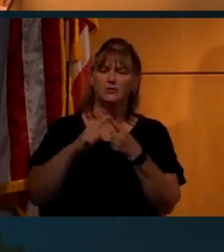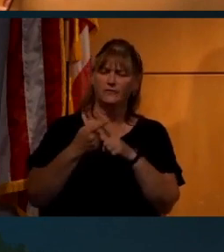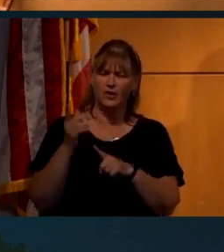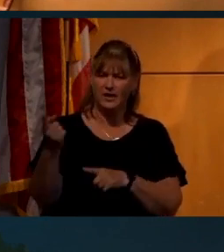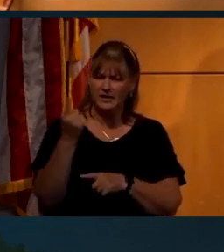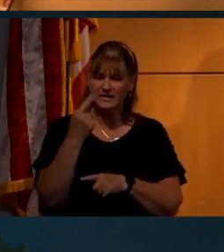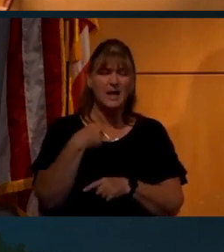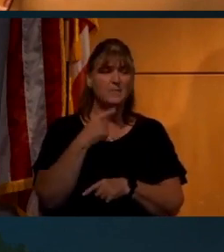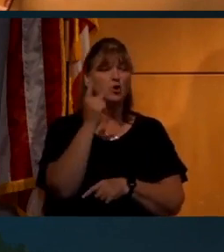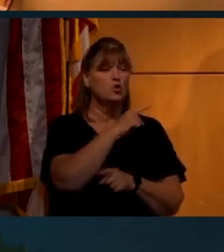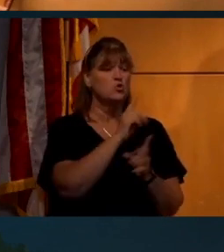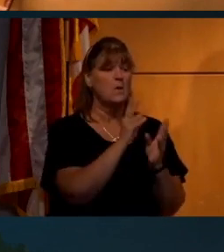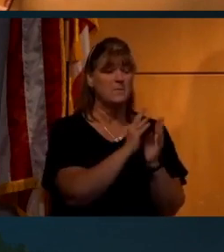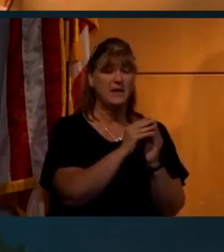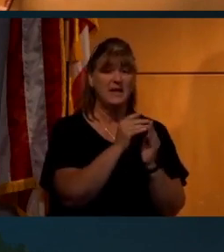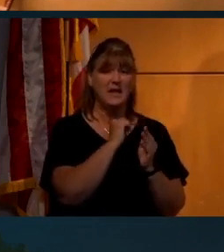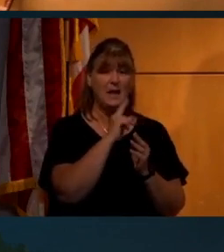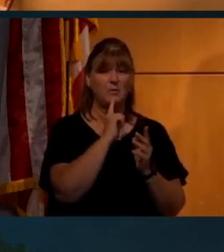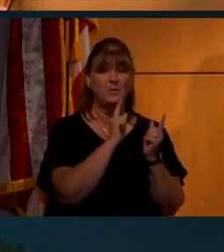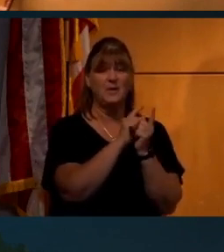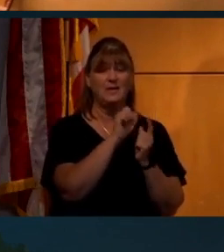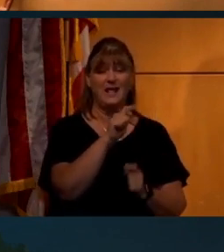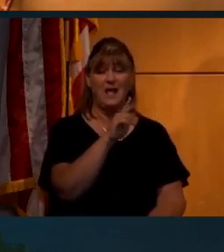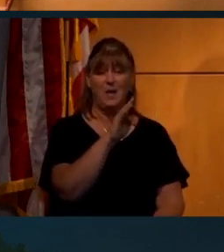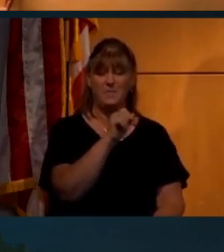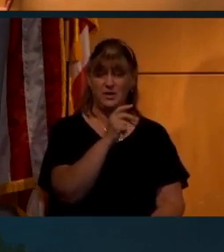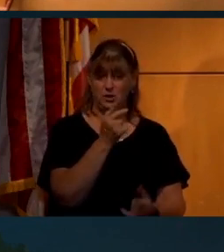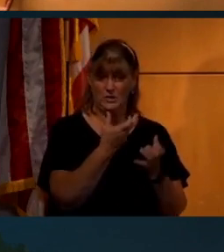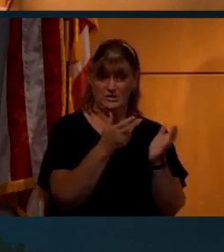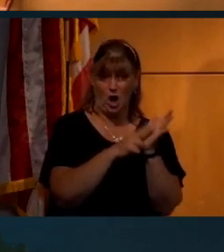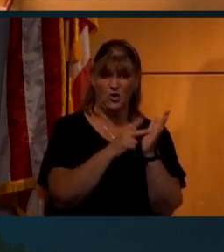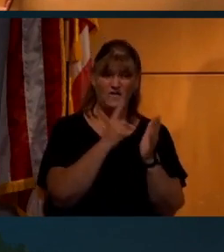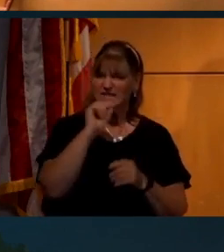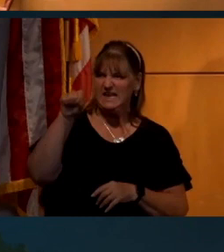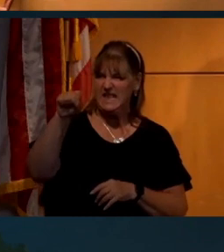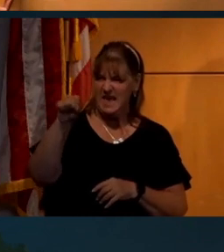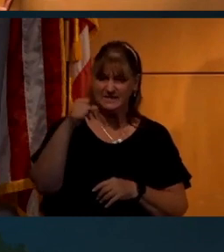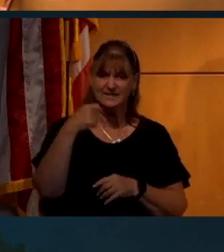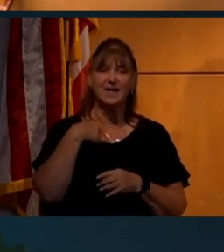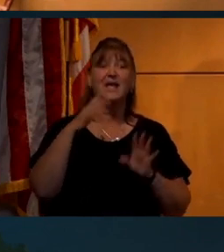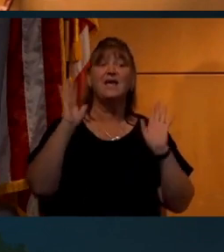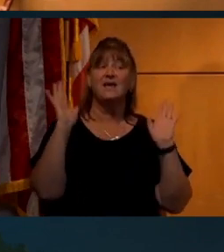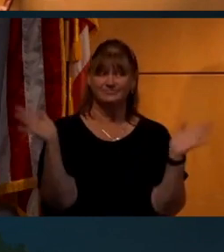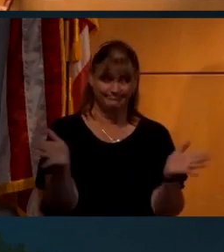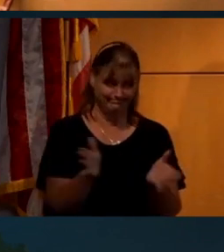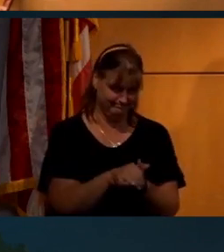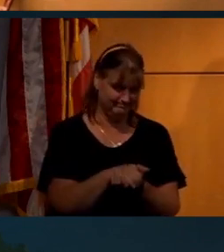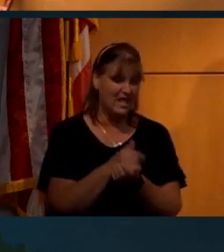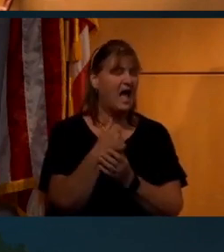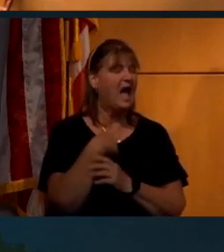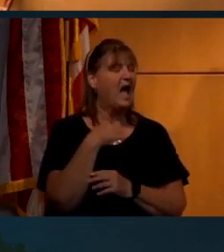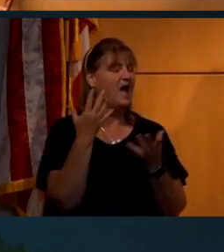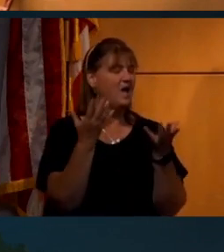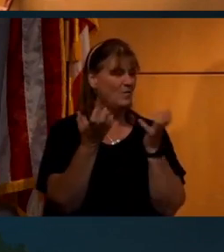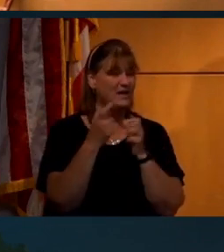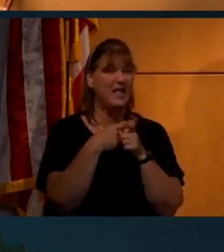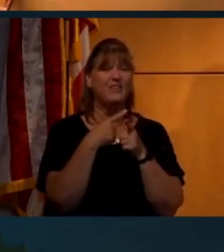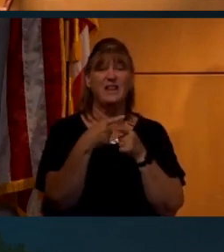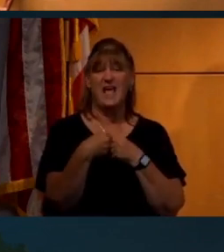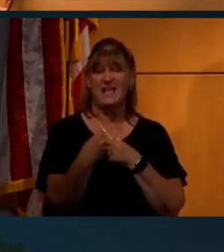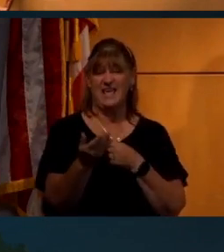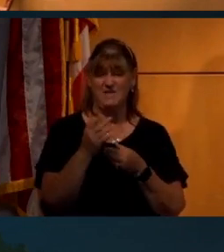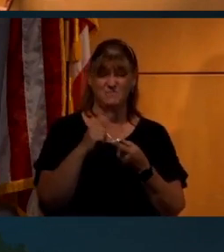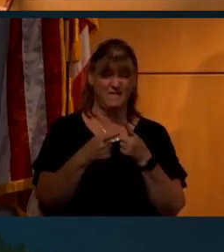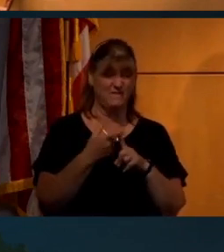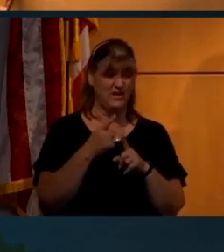said, hey, I'm going to a meeting and I'm going to meet Al Bean. Do you want his autograph? And I said, yes, as a matter of fact, I do. And I gave